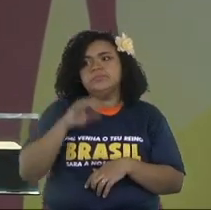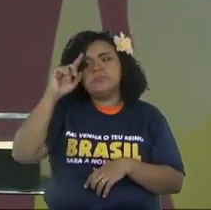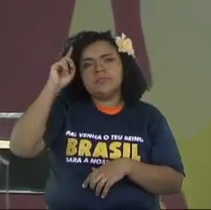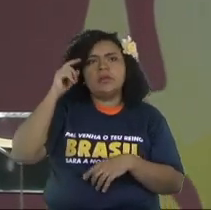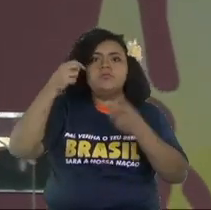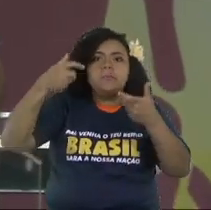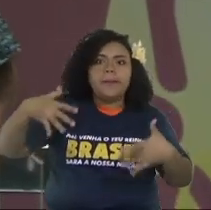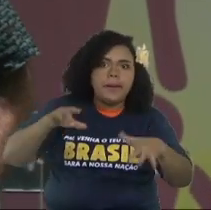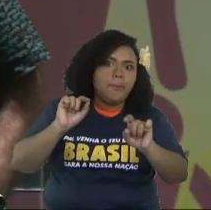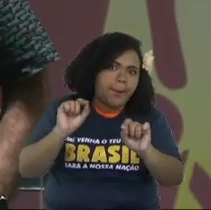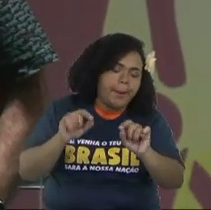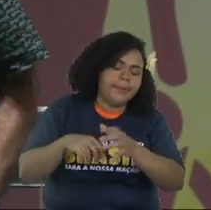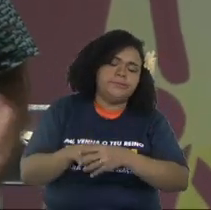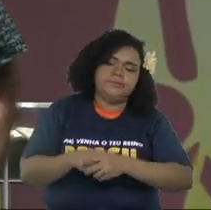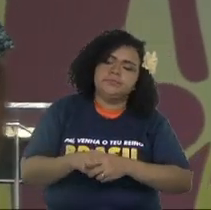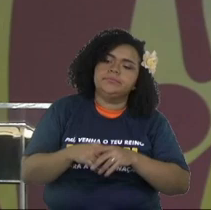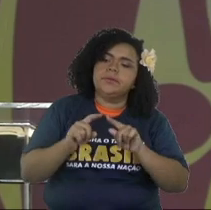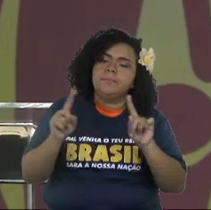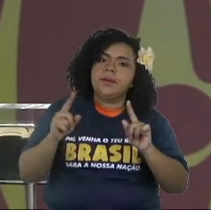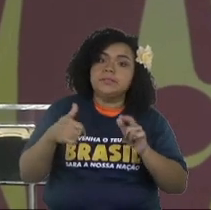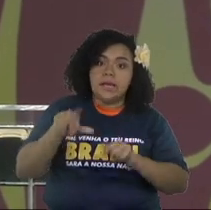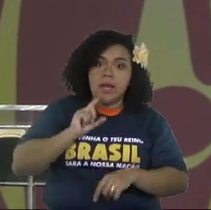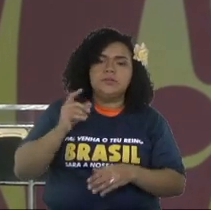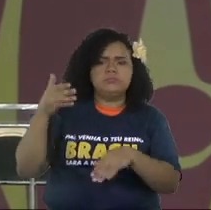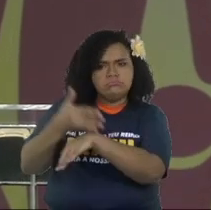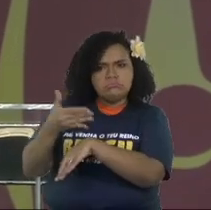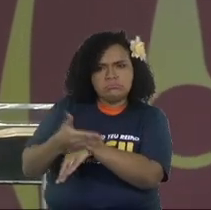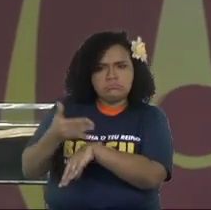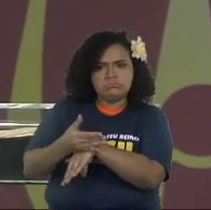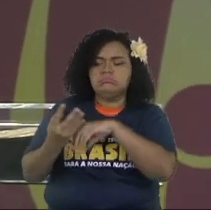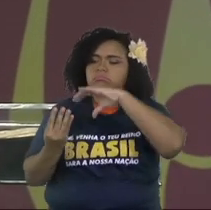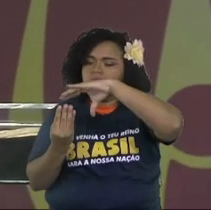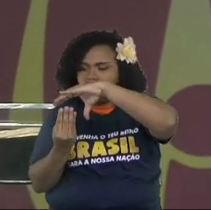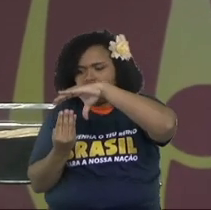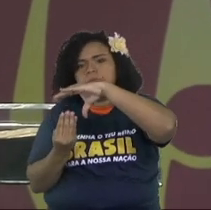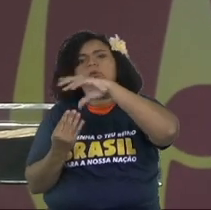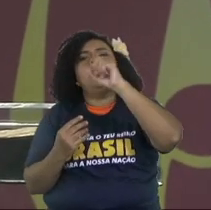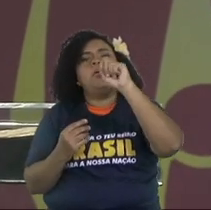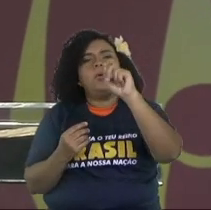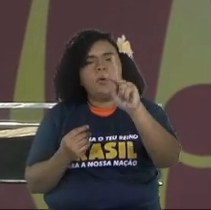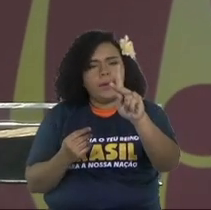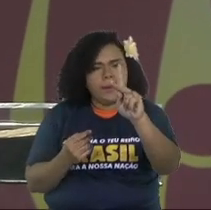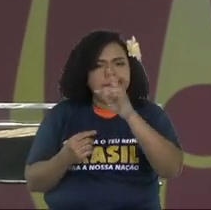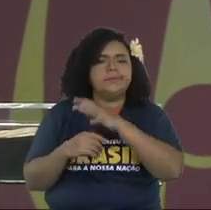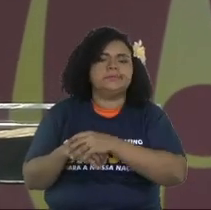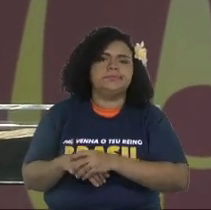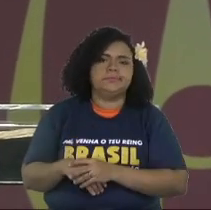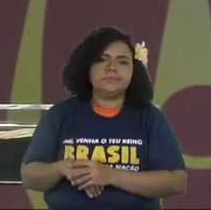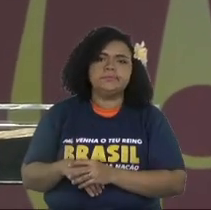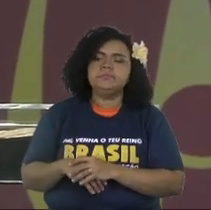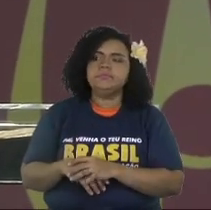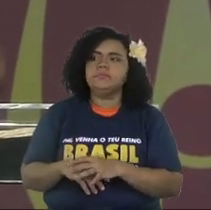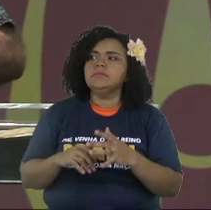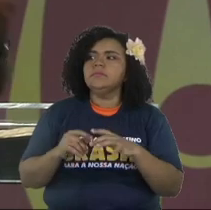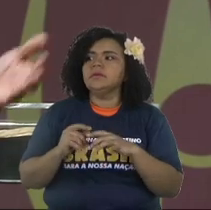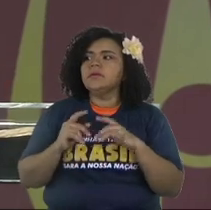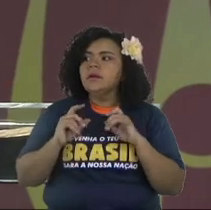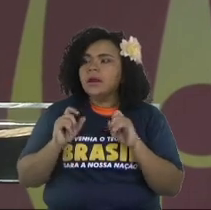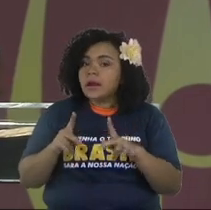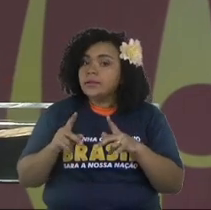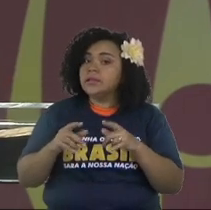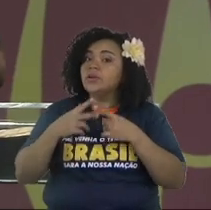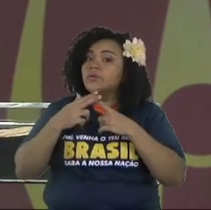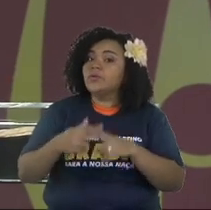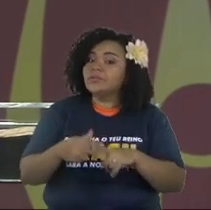can't say what is the area because maybe you can figure it out, but he was in the church. He was a brother of the church.